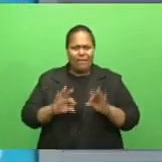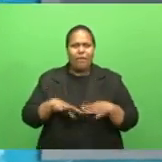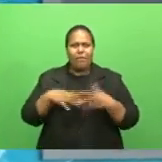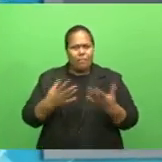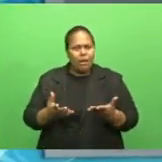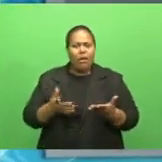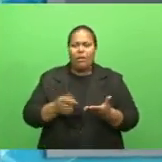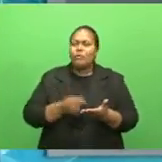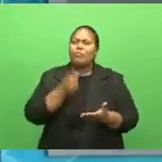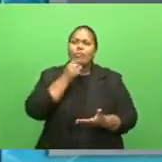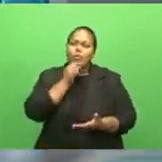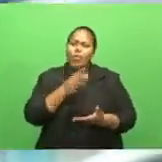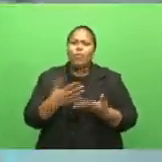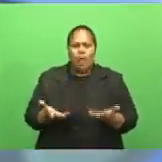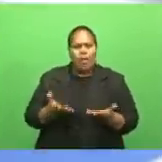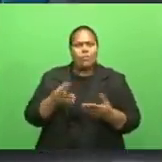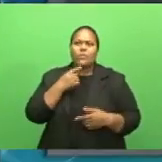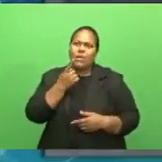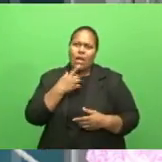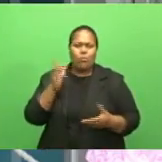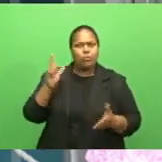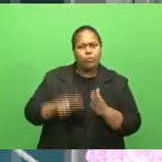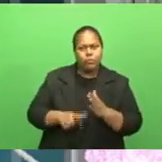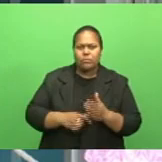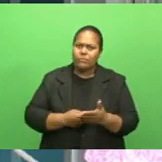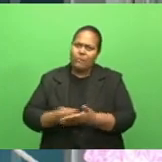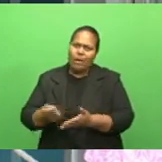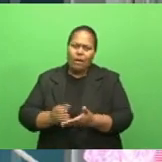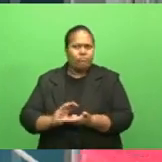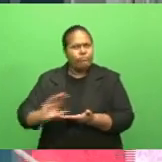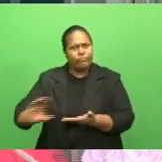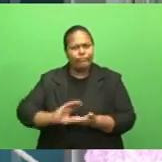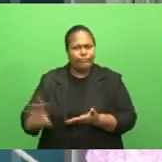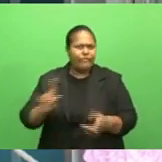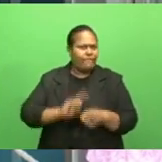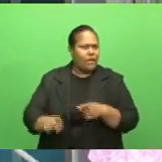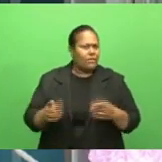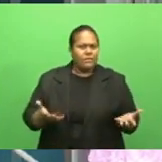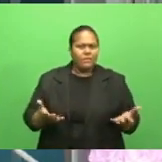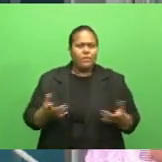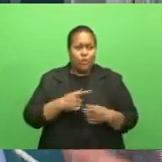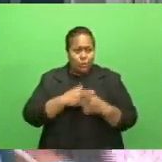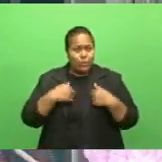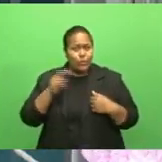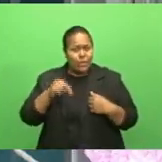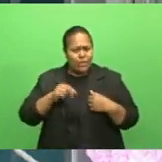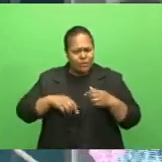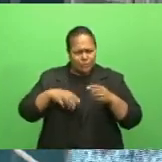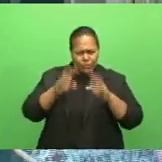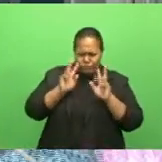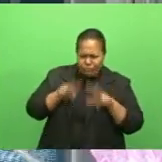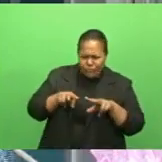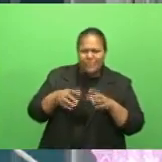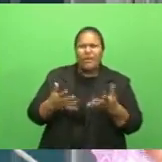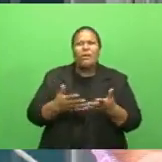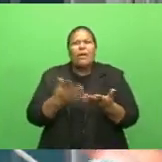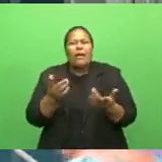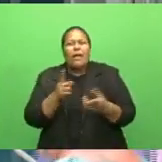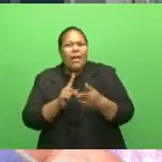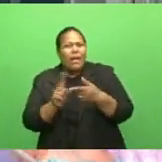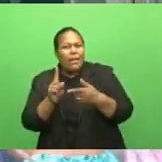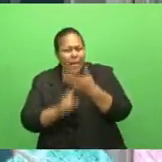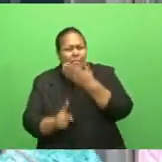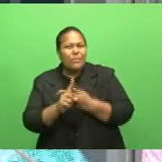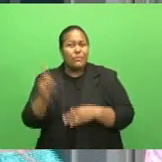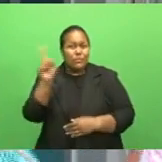He says banks need secure investments. We need to look at the circumstances, situation today. Are there normal times?